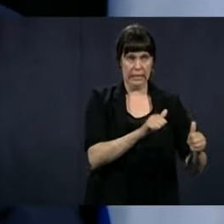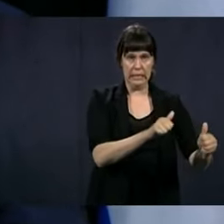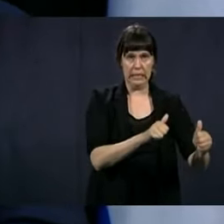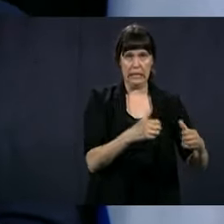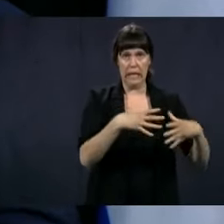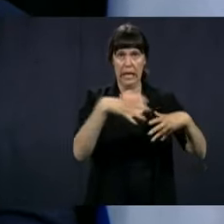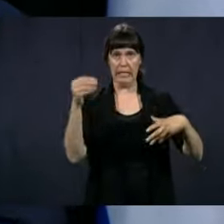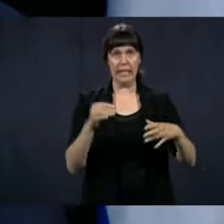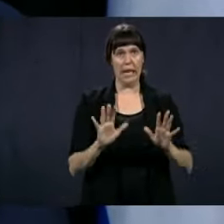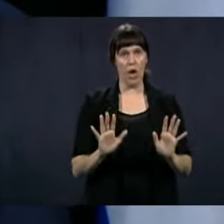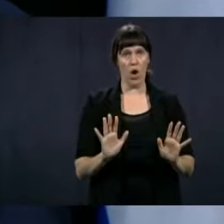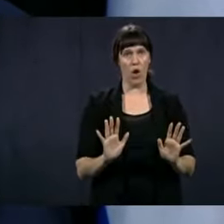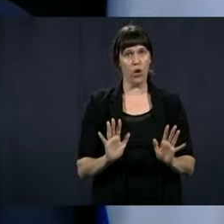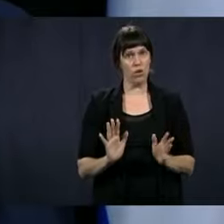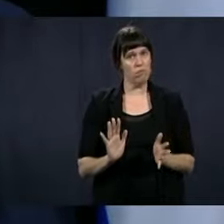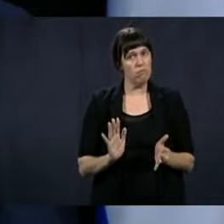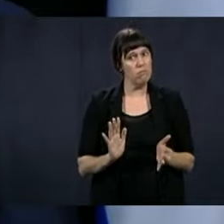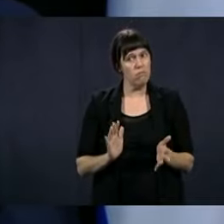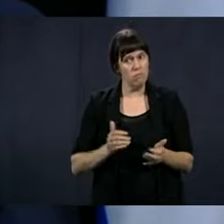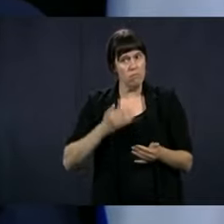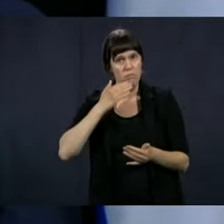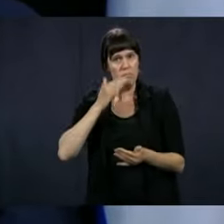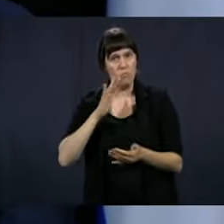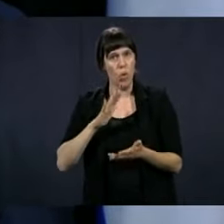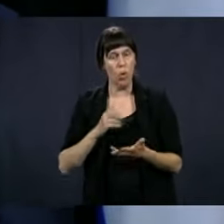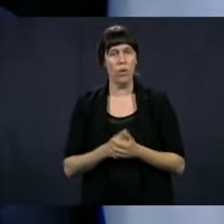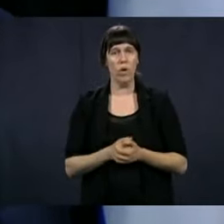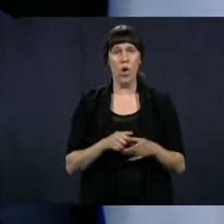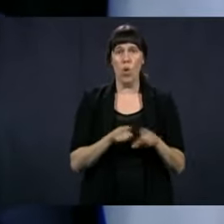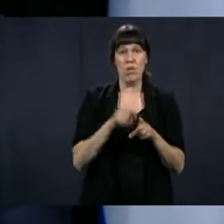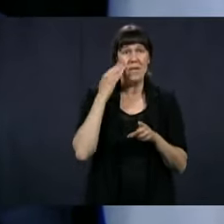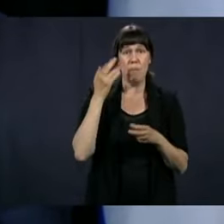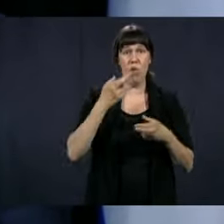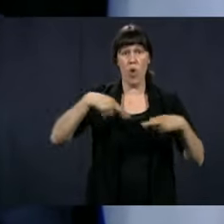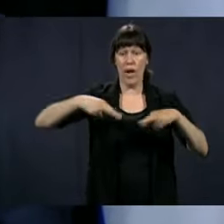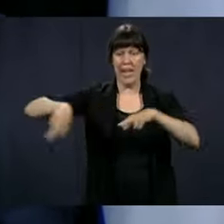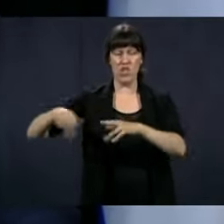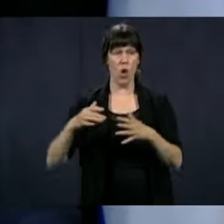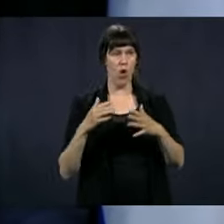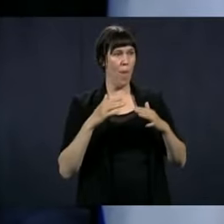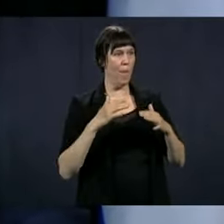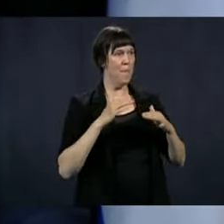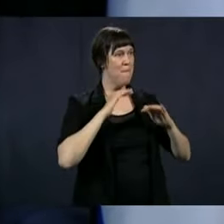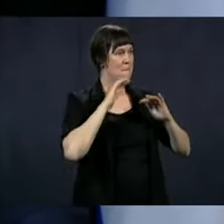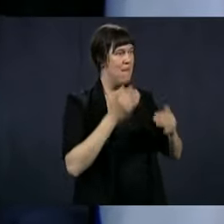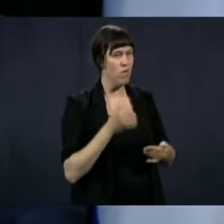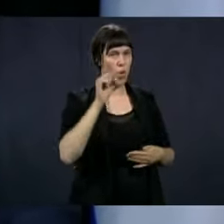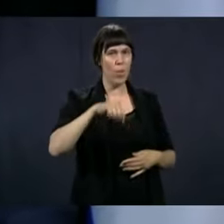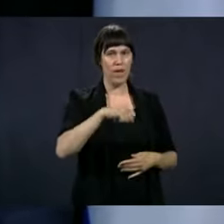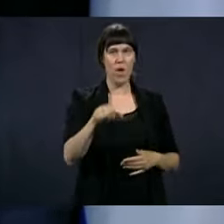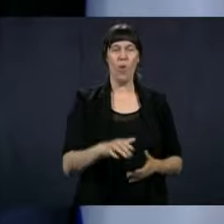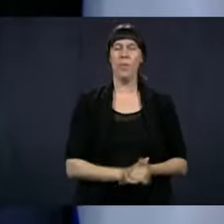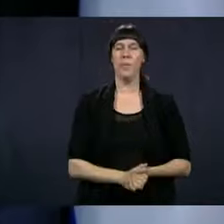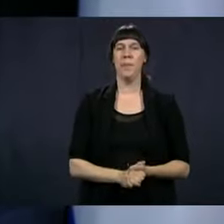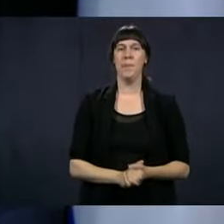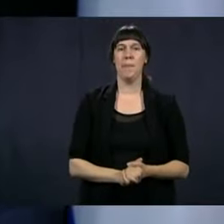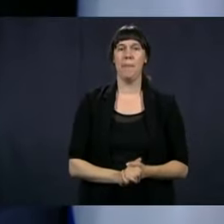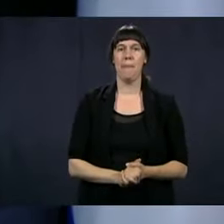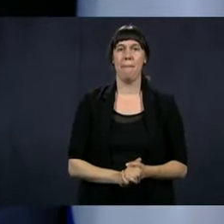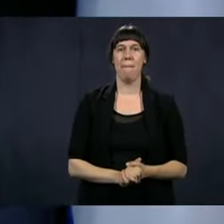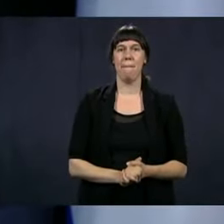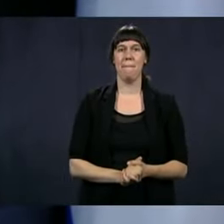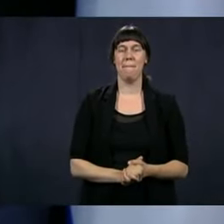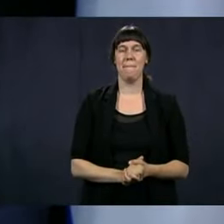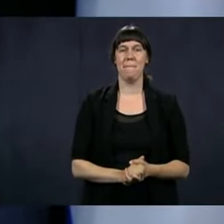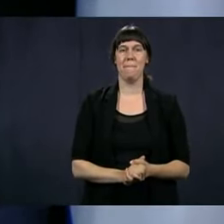Montreal, things are fragile. It's not outside of Montreal, but it's also a question of social acceptability. Are you going to be welcome or not? I mean, the economy has